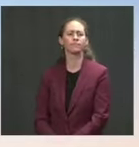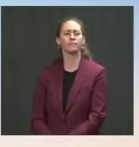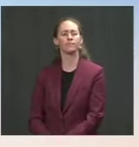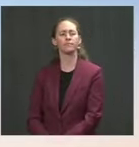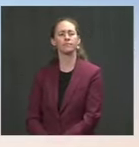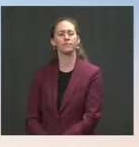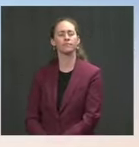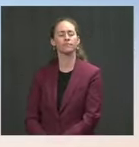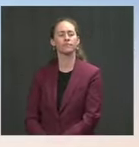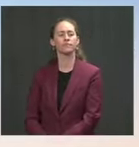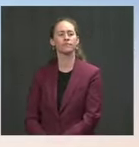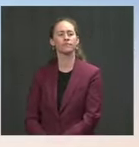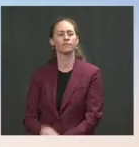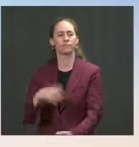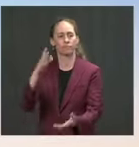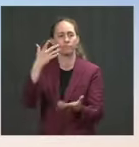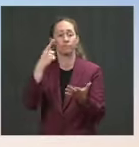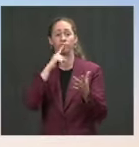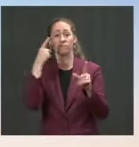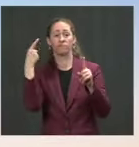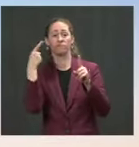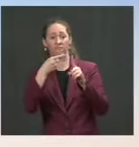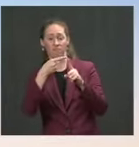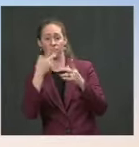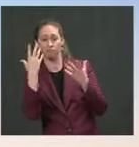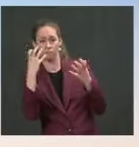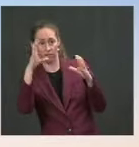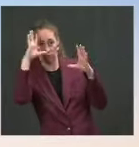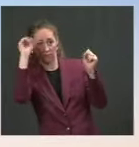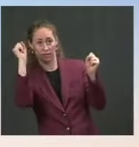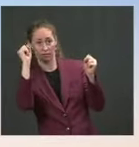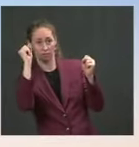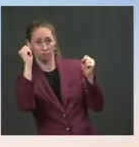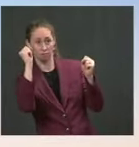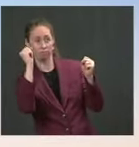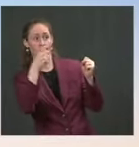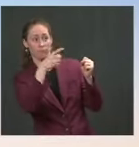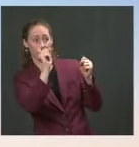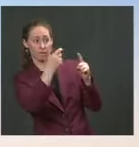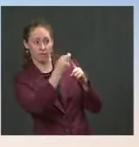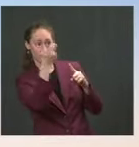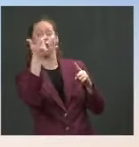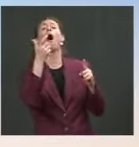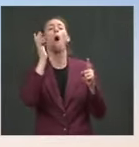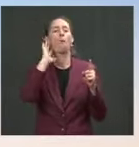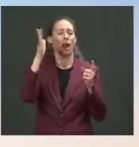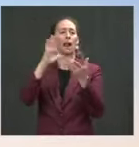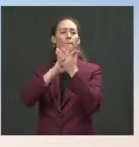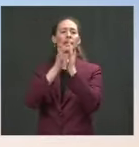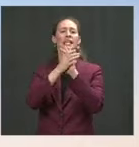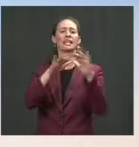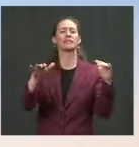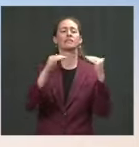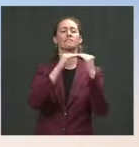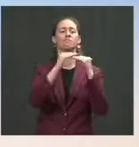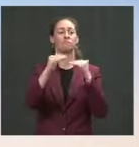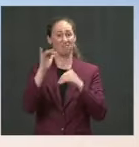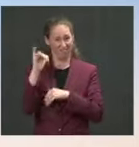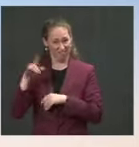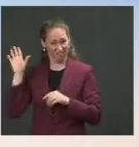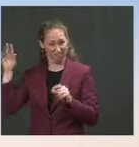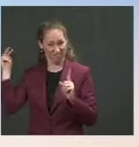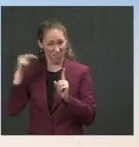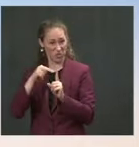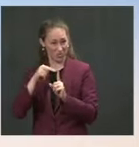in a new negotiated government form. Does the administration believe that that's in the best interest of the Afghan people and U.S.